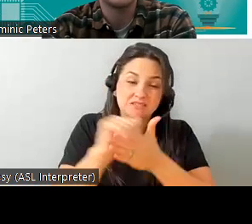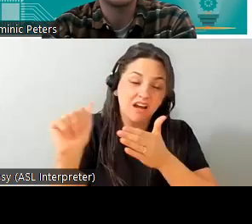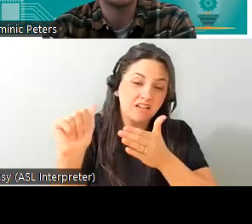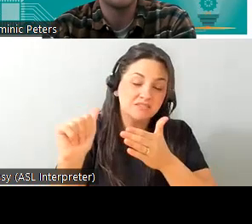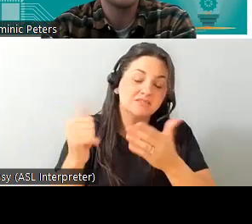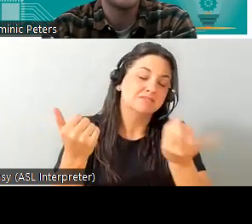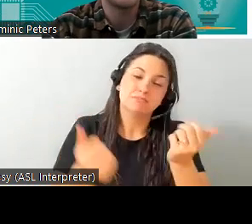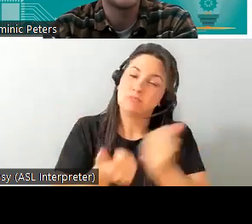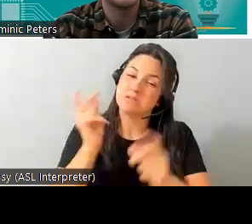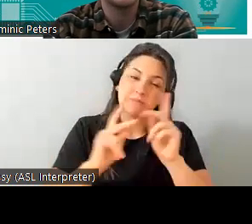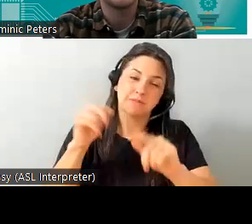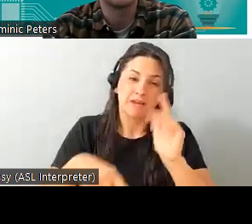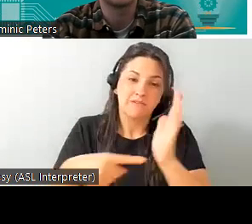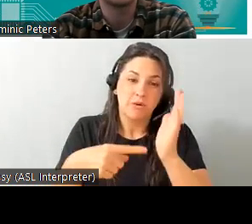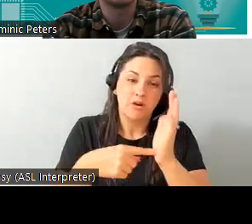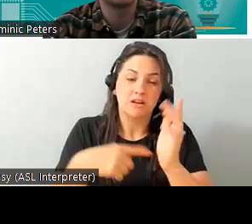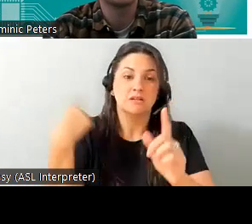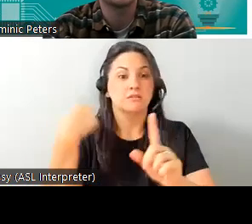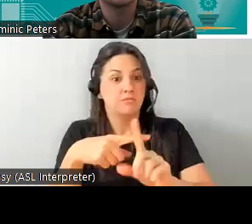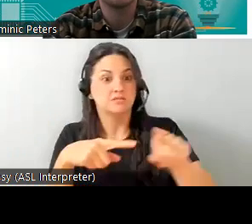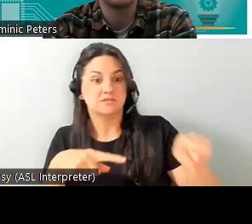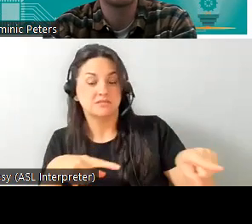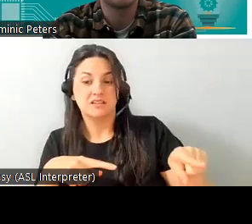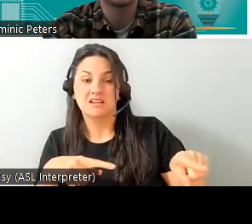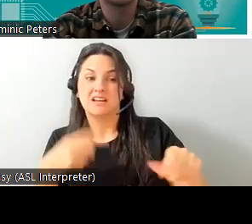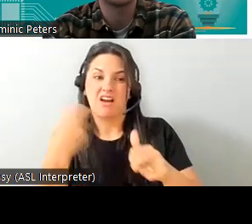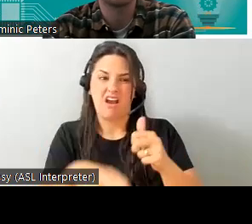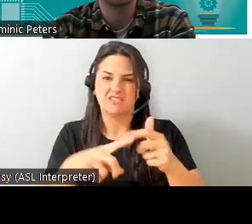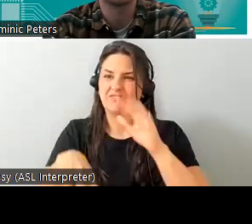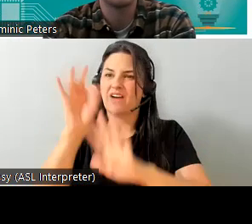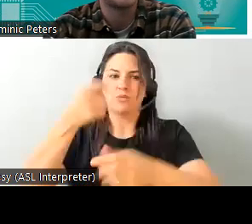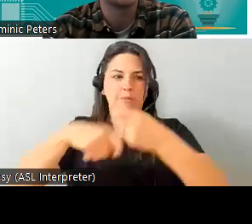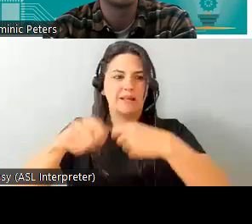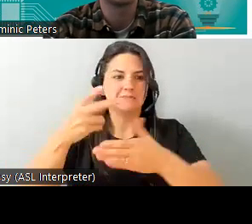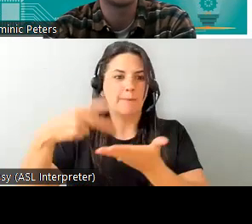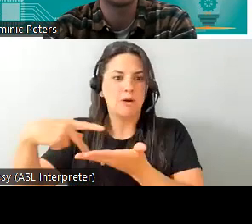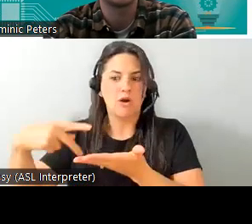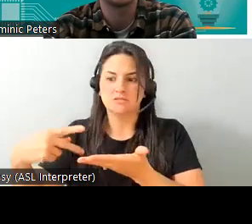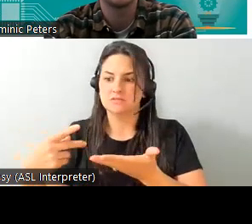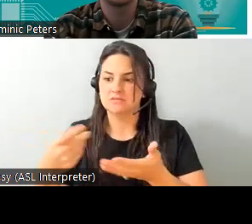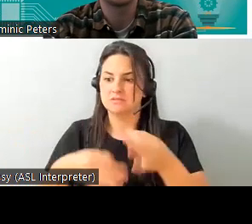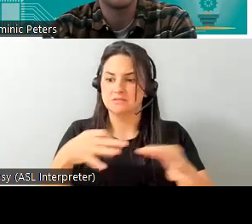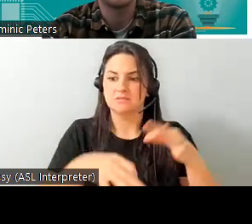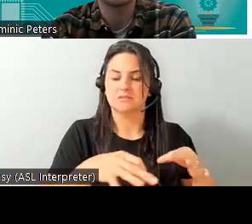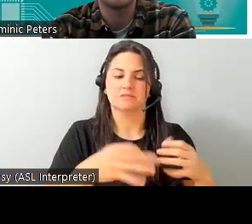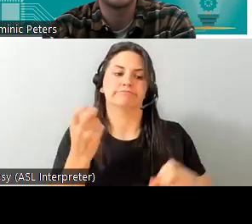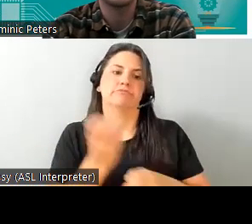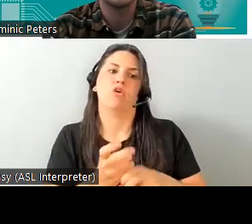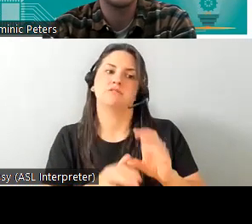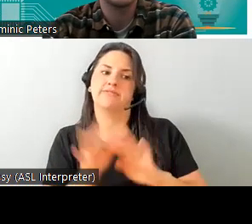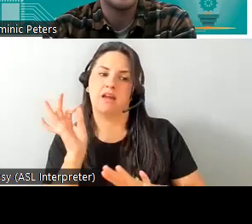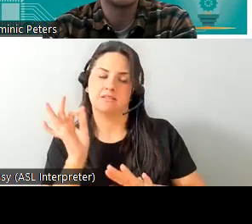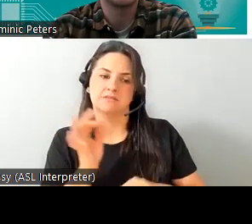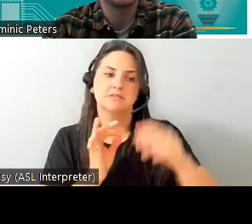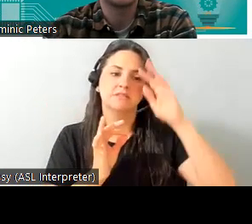and on top of the high cost you know it can be difficult to source replacement parts which is something we ran into when we initially took on this project